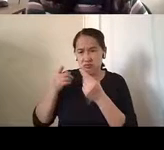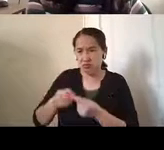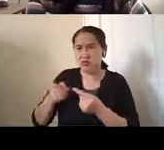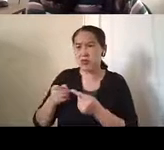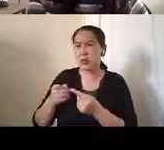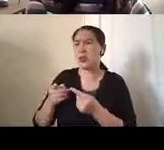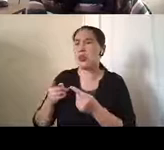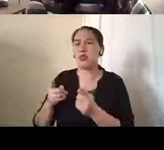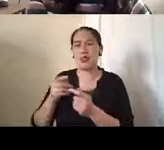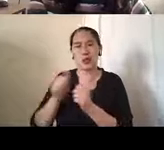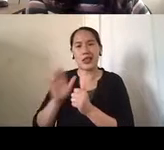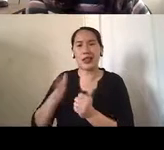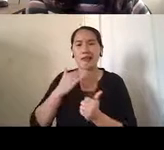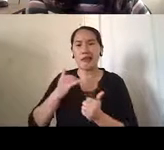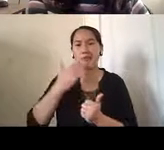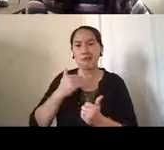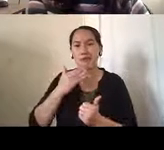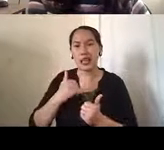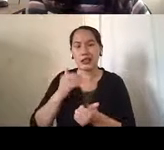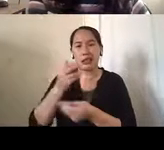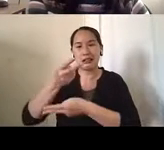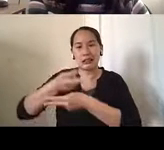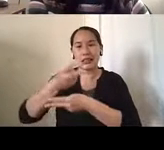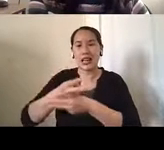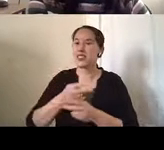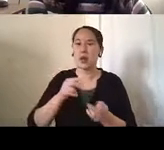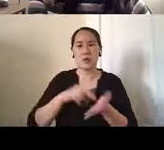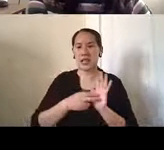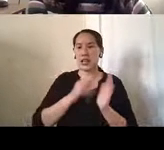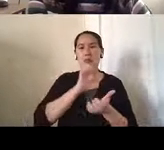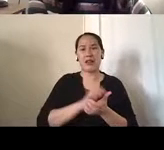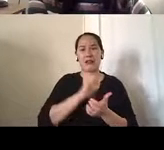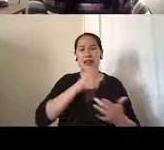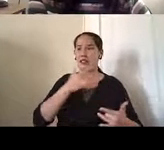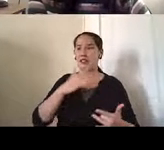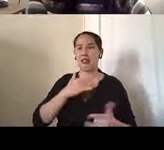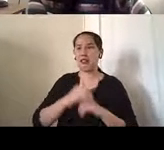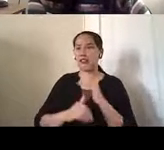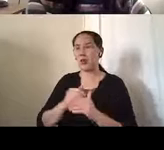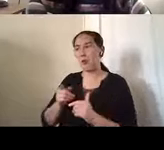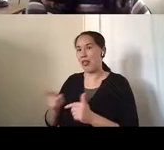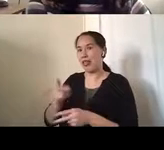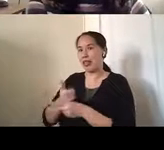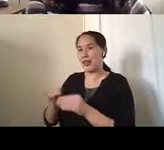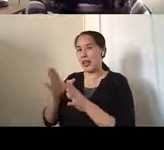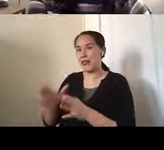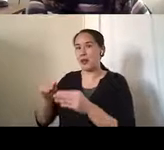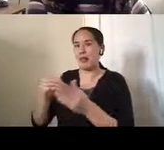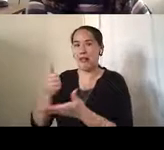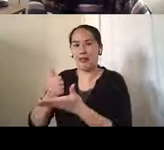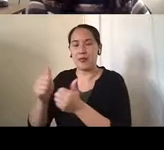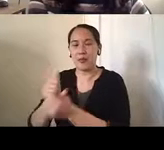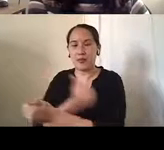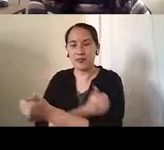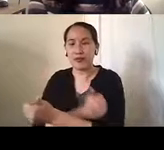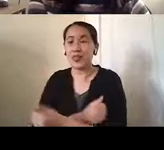uneasy leaving them home alone to manage his diabetes. Um, or their friends continue to withdraw from